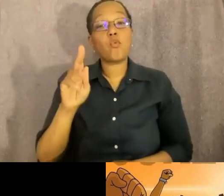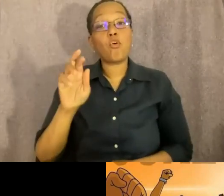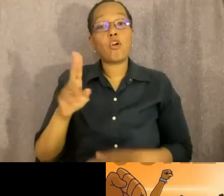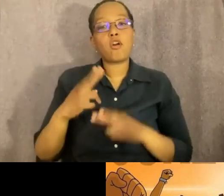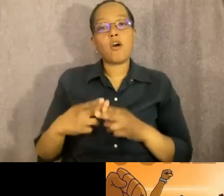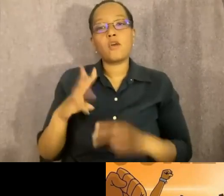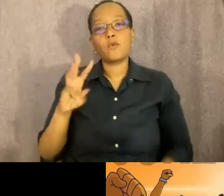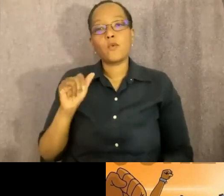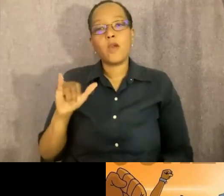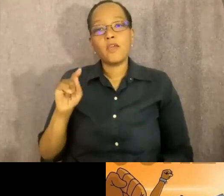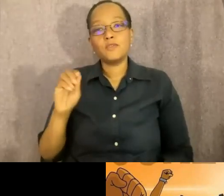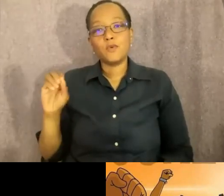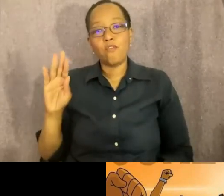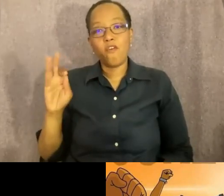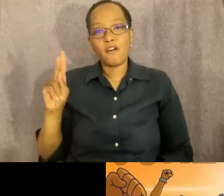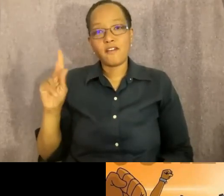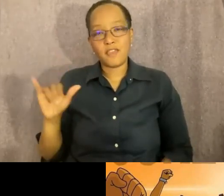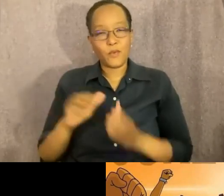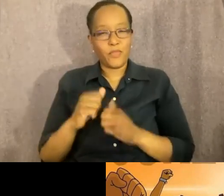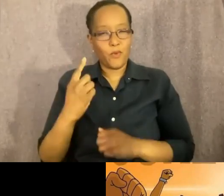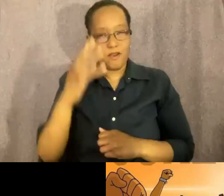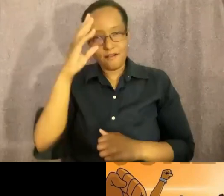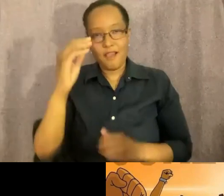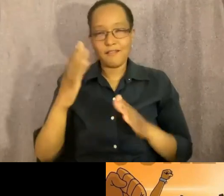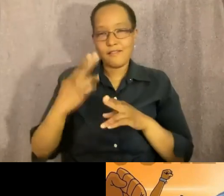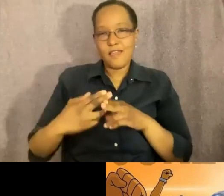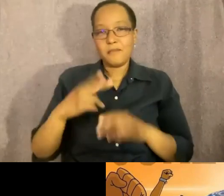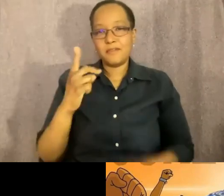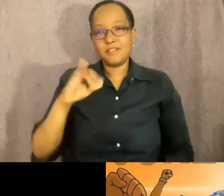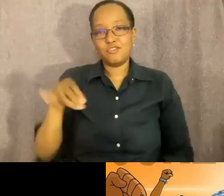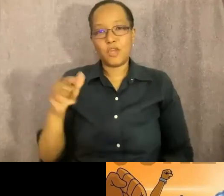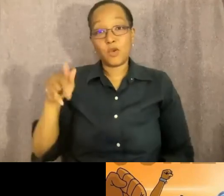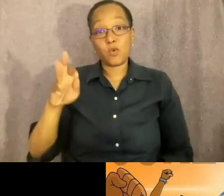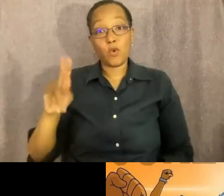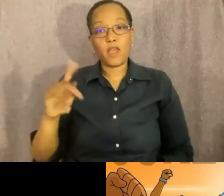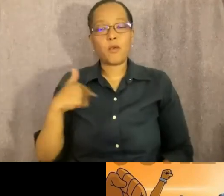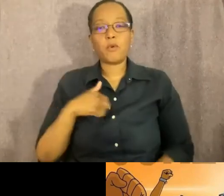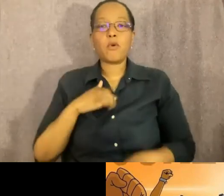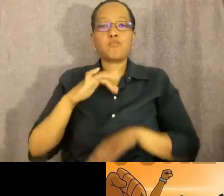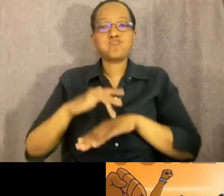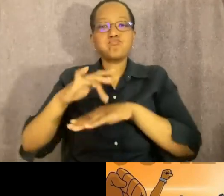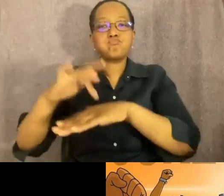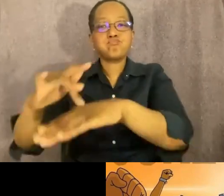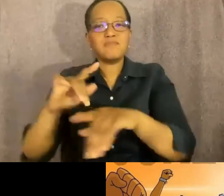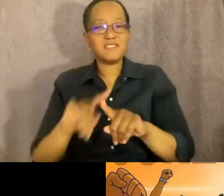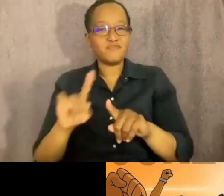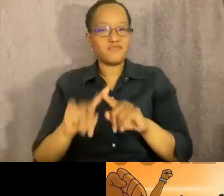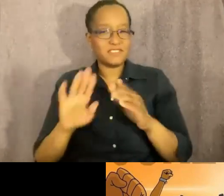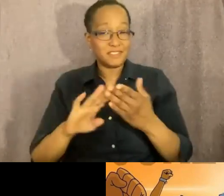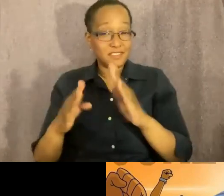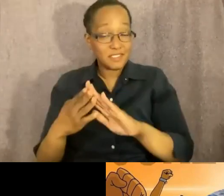named DJ Quick. And we were going from city to city. And we were come home for